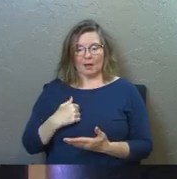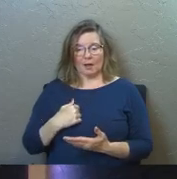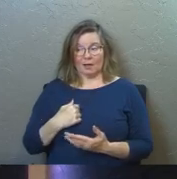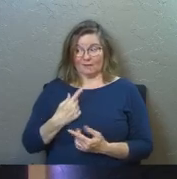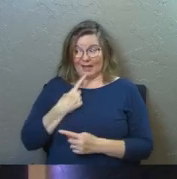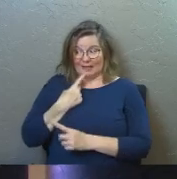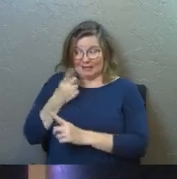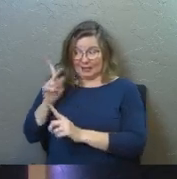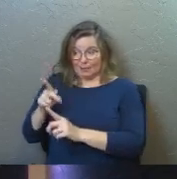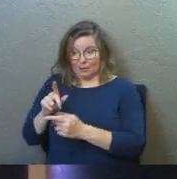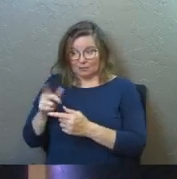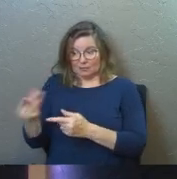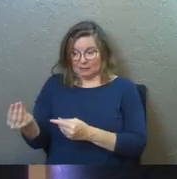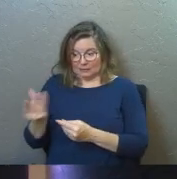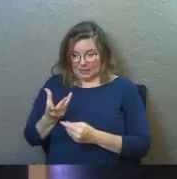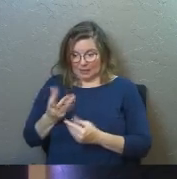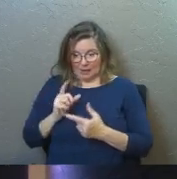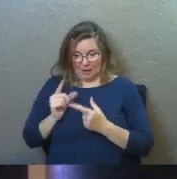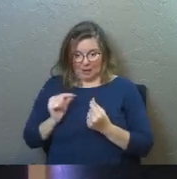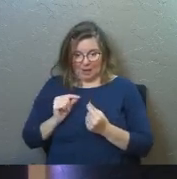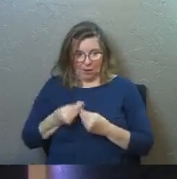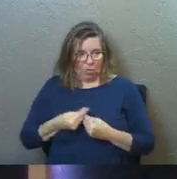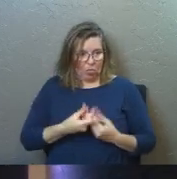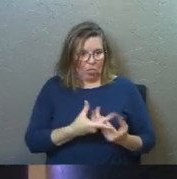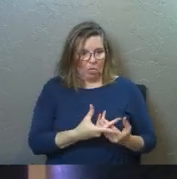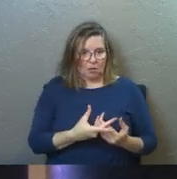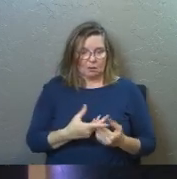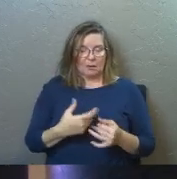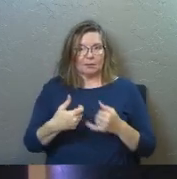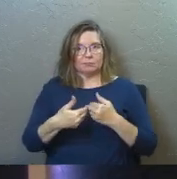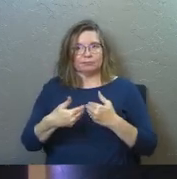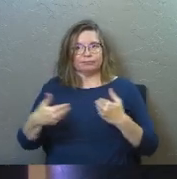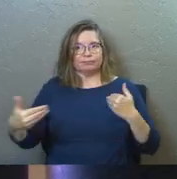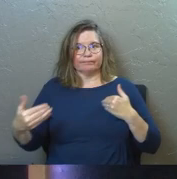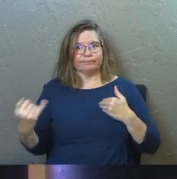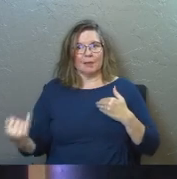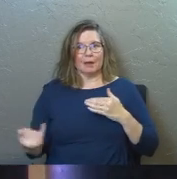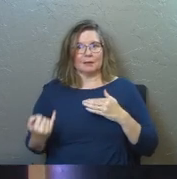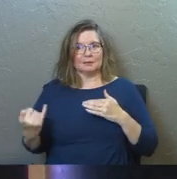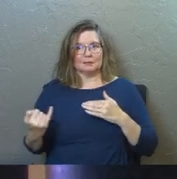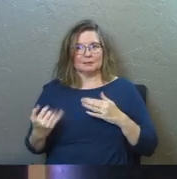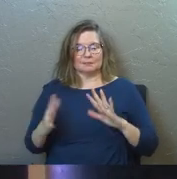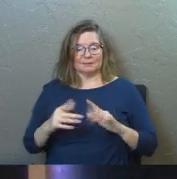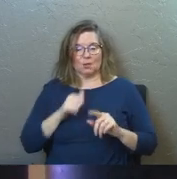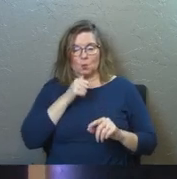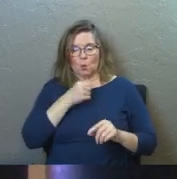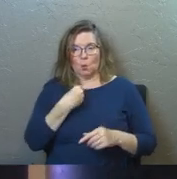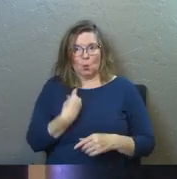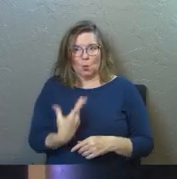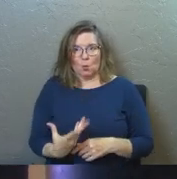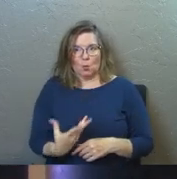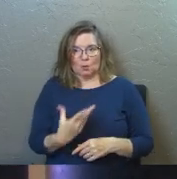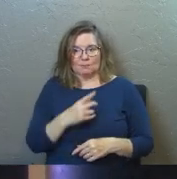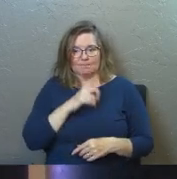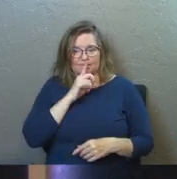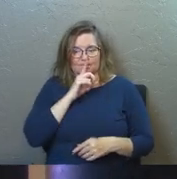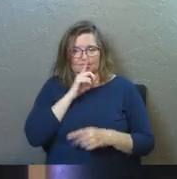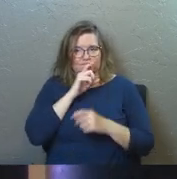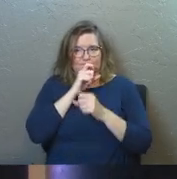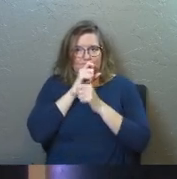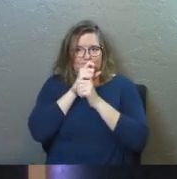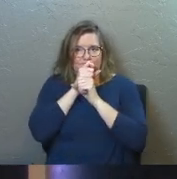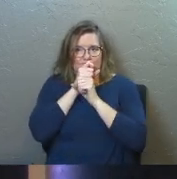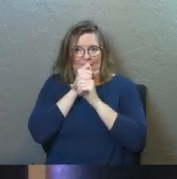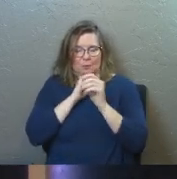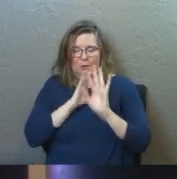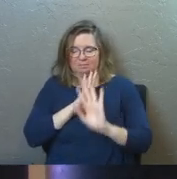tell this person detail and it goes to everybody else, I'm going to start isolating from them. I'm going to start shrinking the intimacy and impact